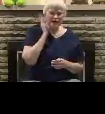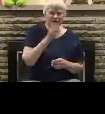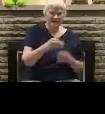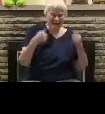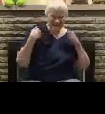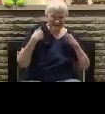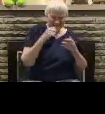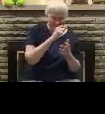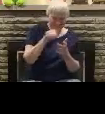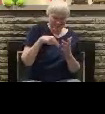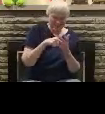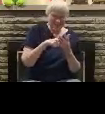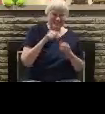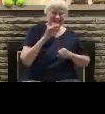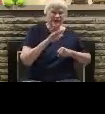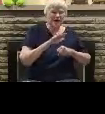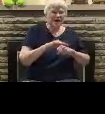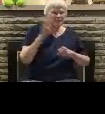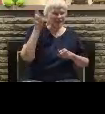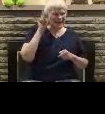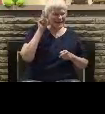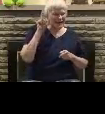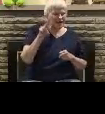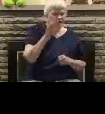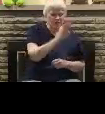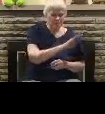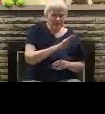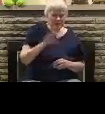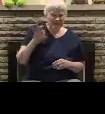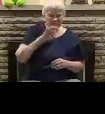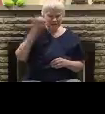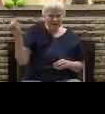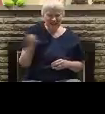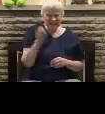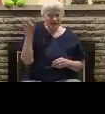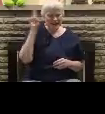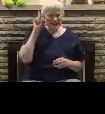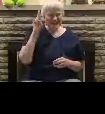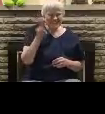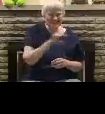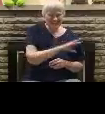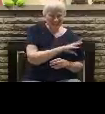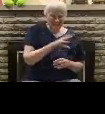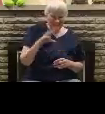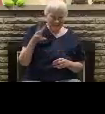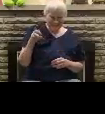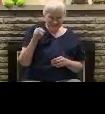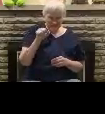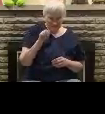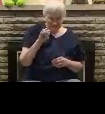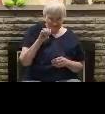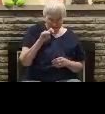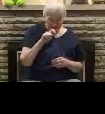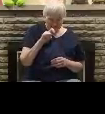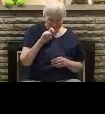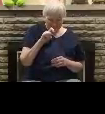at freedomfm.org, bbfohioradio.com, Sermon Audio, YouTube,